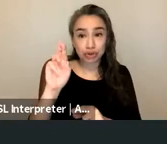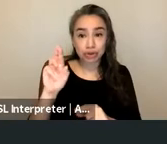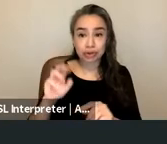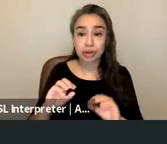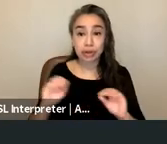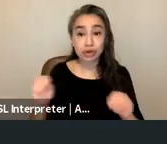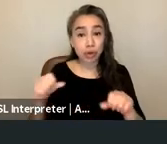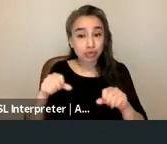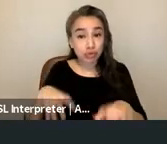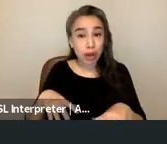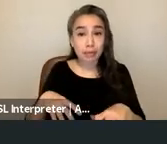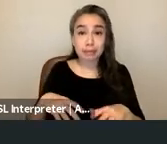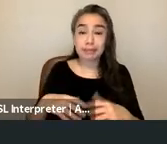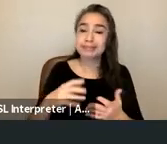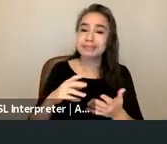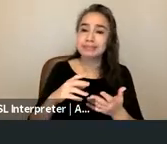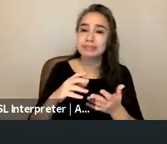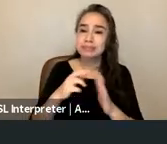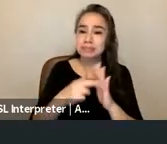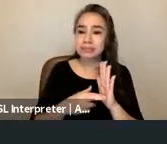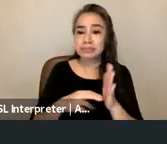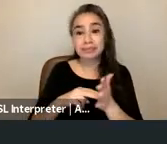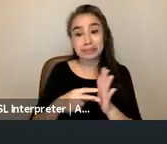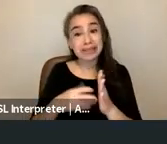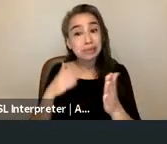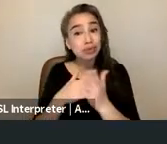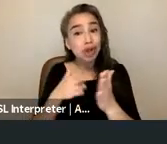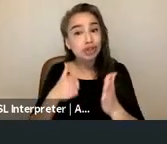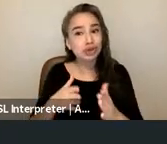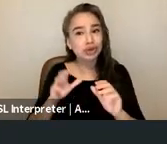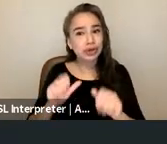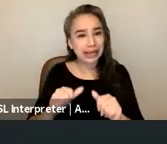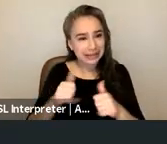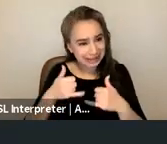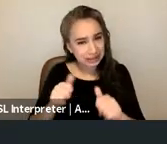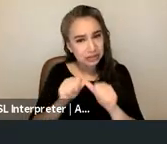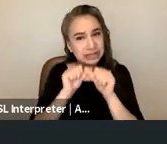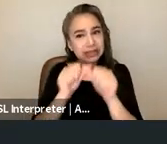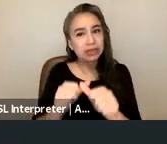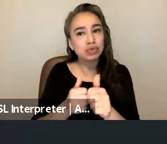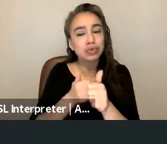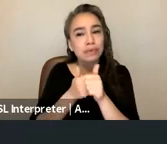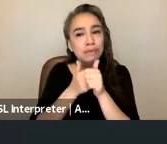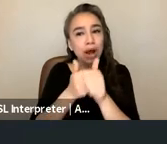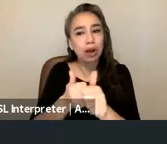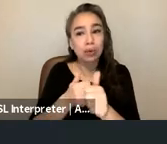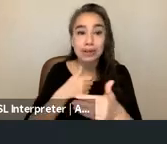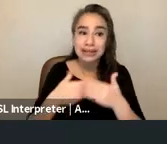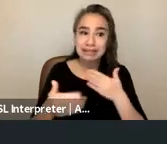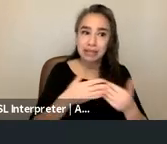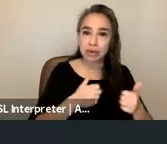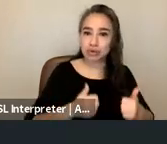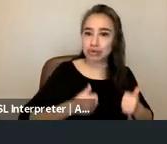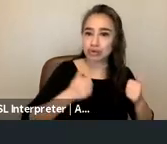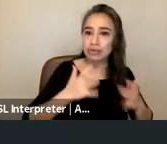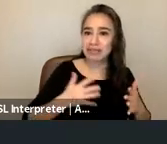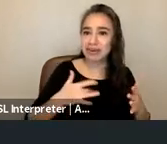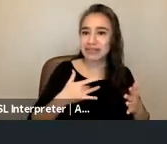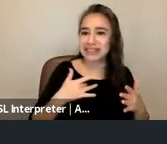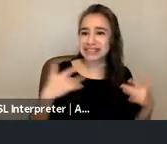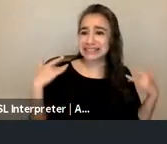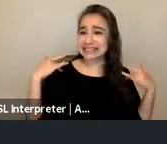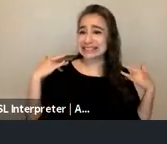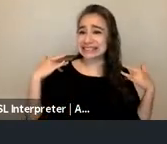actually ensured that prosecutors could follow through on a case without the survivor's consent or